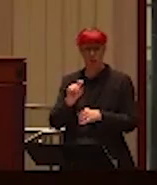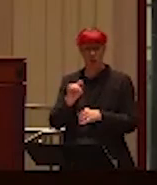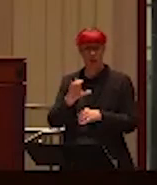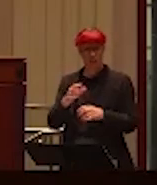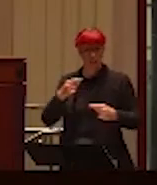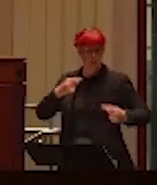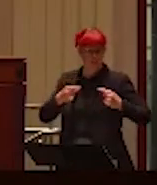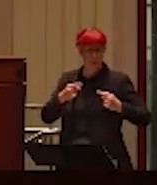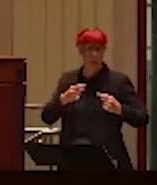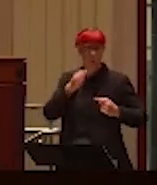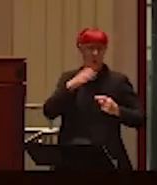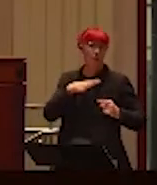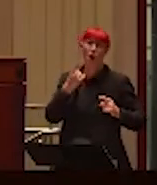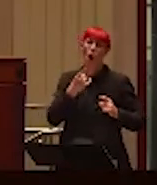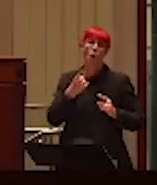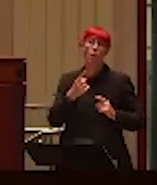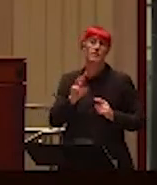and men are always perpetrators.